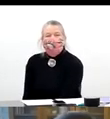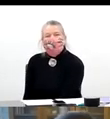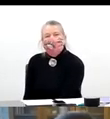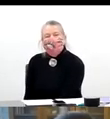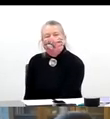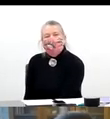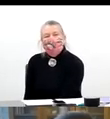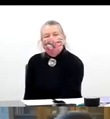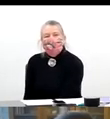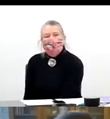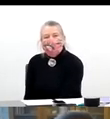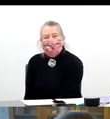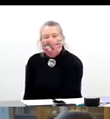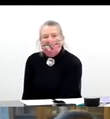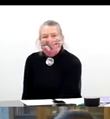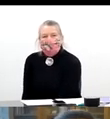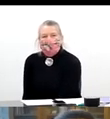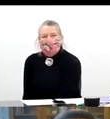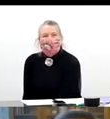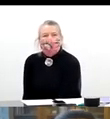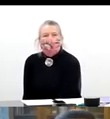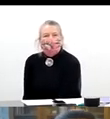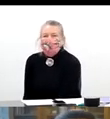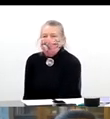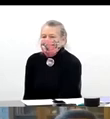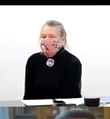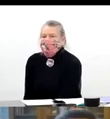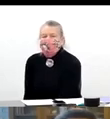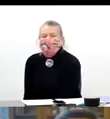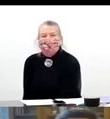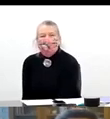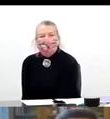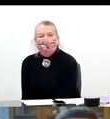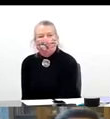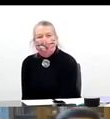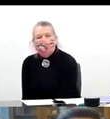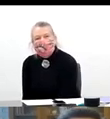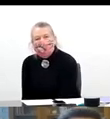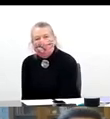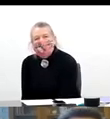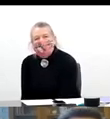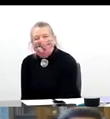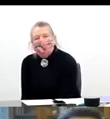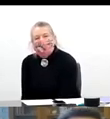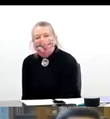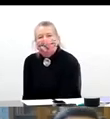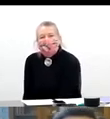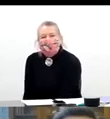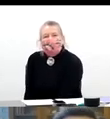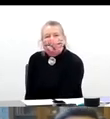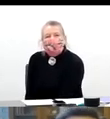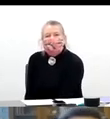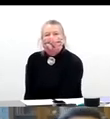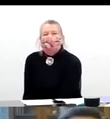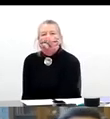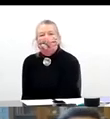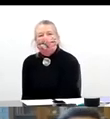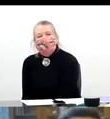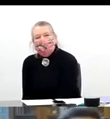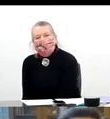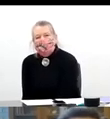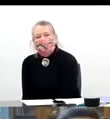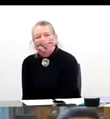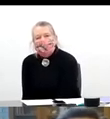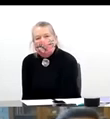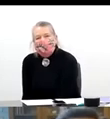whom the, the question is directed. But Secretary Crouch, please feel free to chime in. And the question is, why isn't there